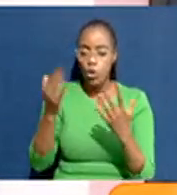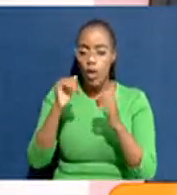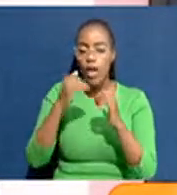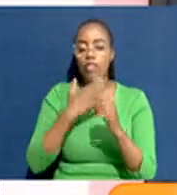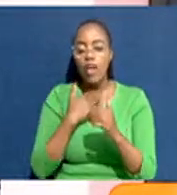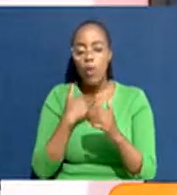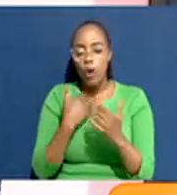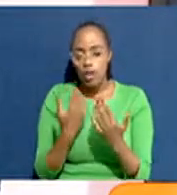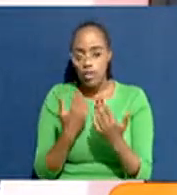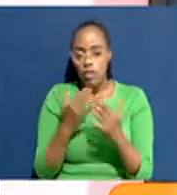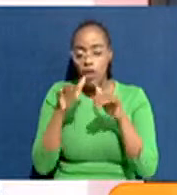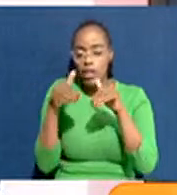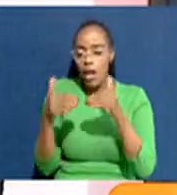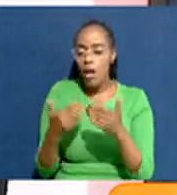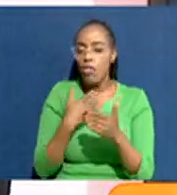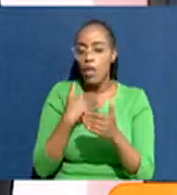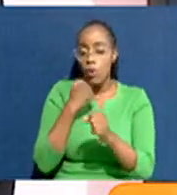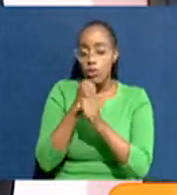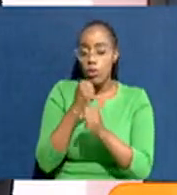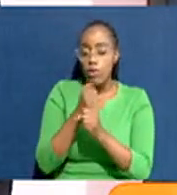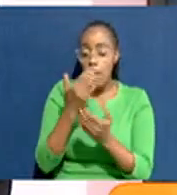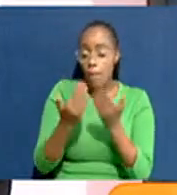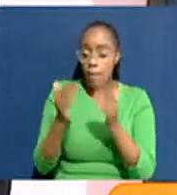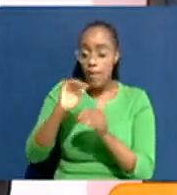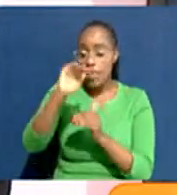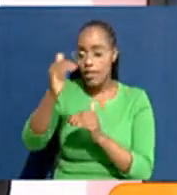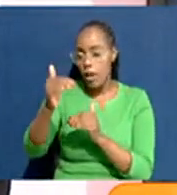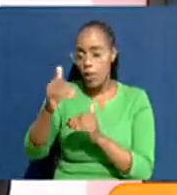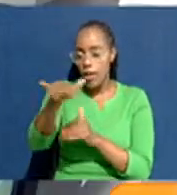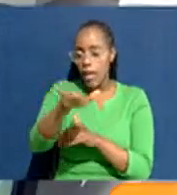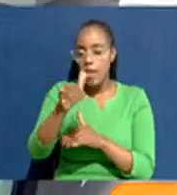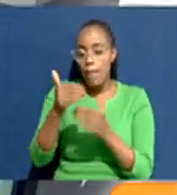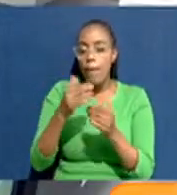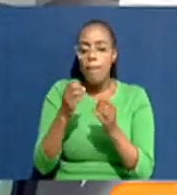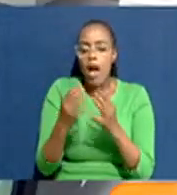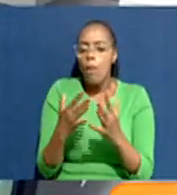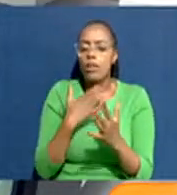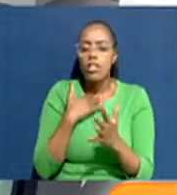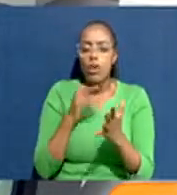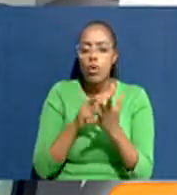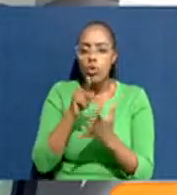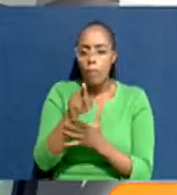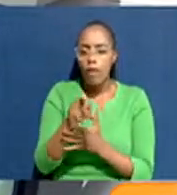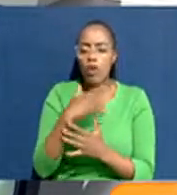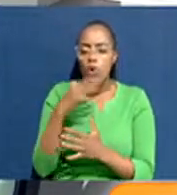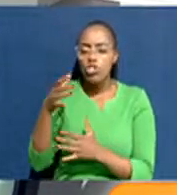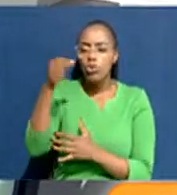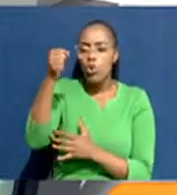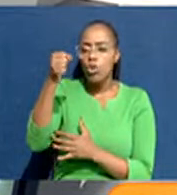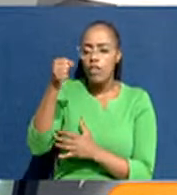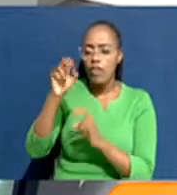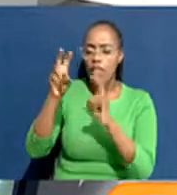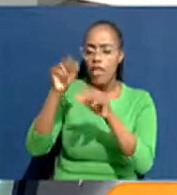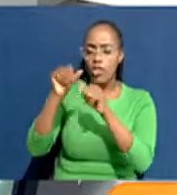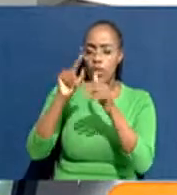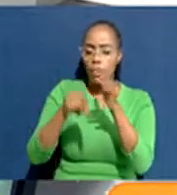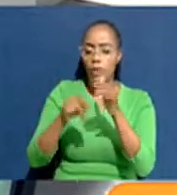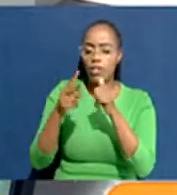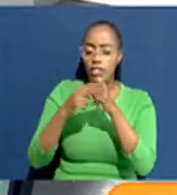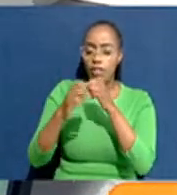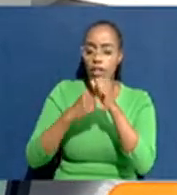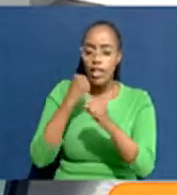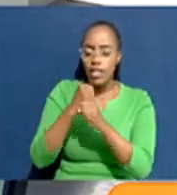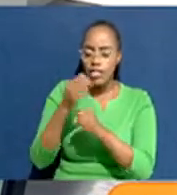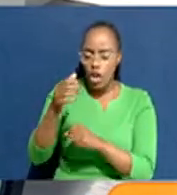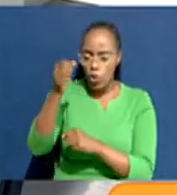live, how they want to, and maybe in the urban area. And how much they want to pay for it. Precisely. I want you to hold on that issue of seven years for